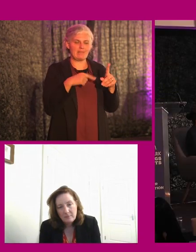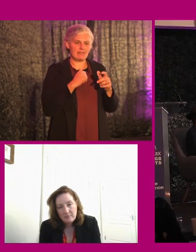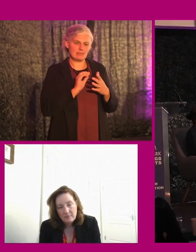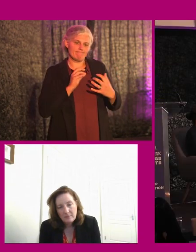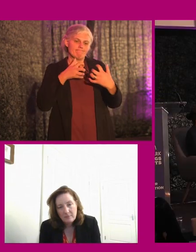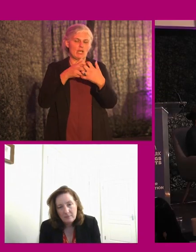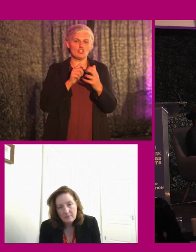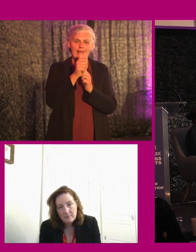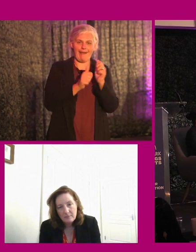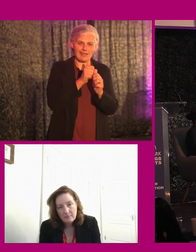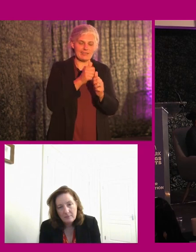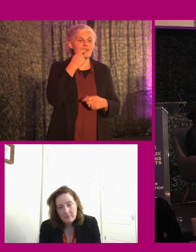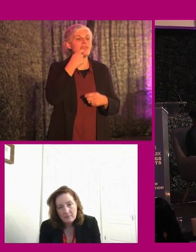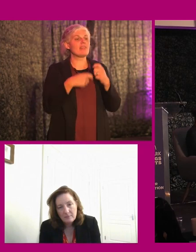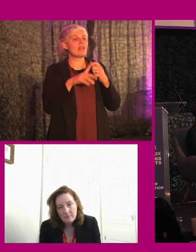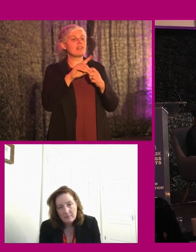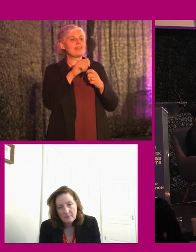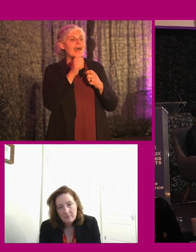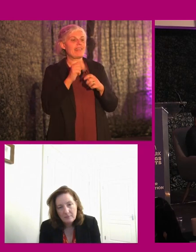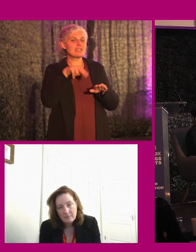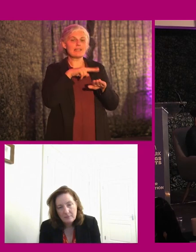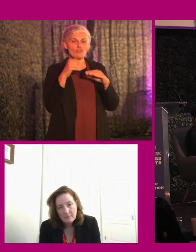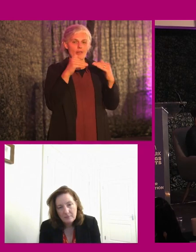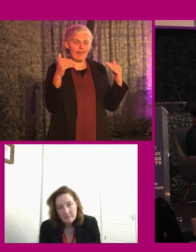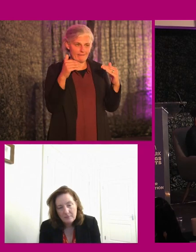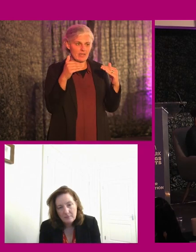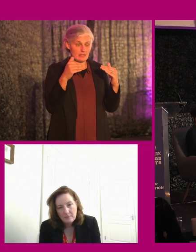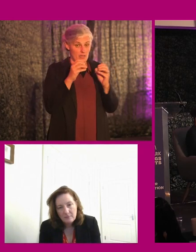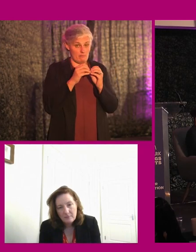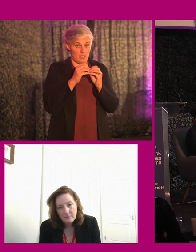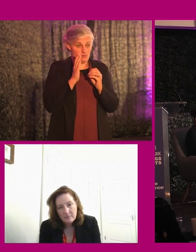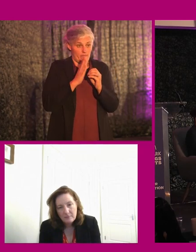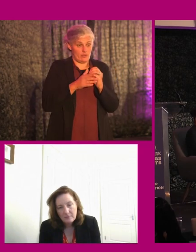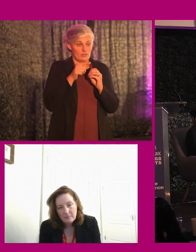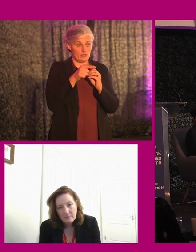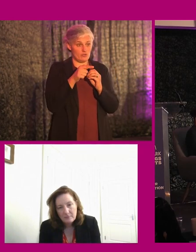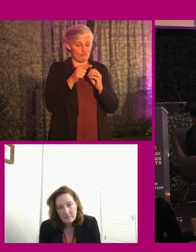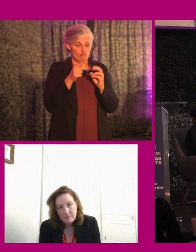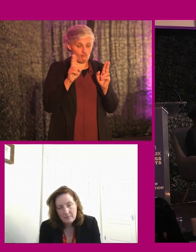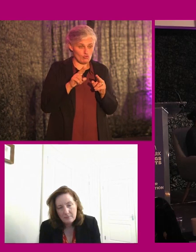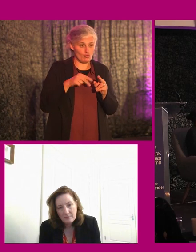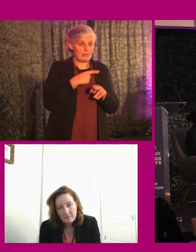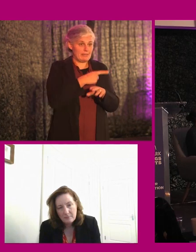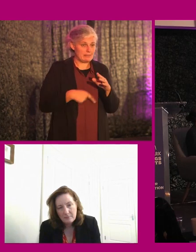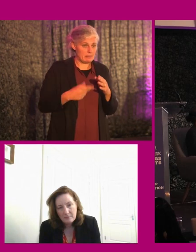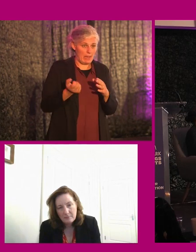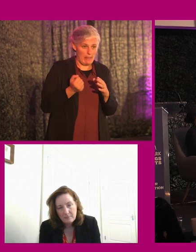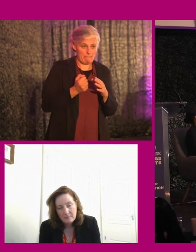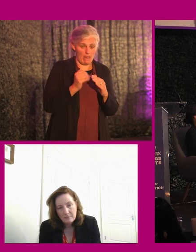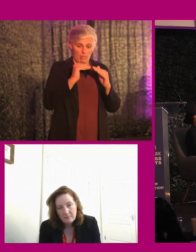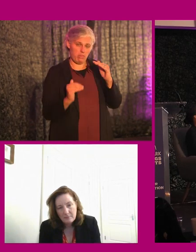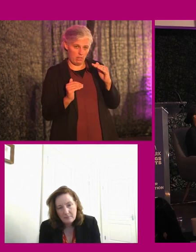Data, I guess, will be, again, at national level. Like I say, you know, if we do see a reduced disability employment and pay gap,